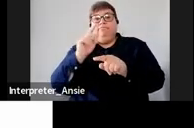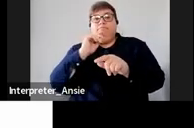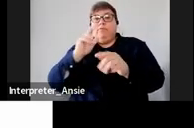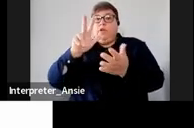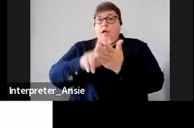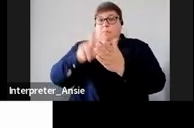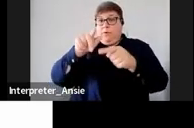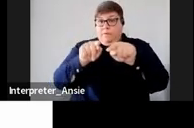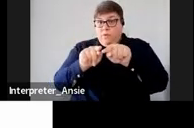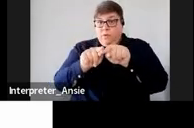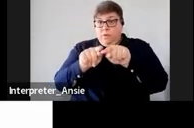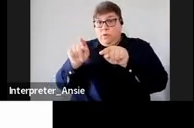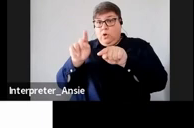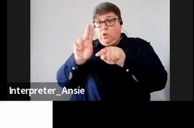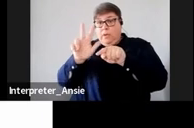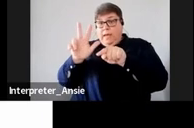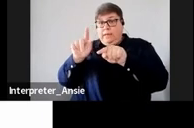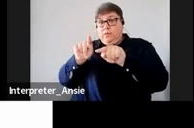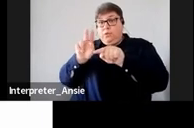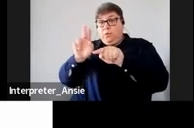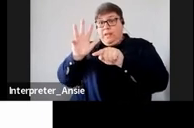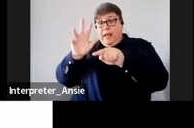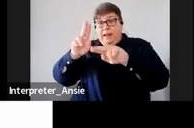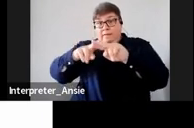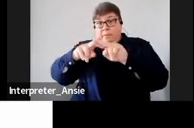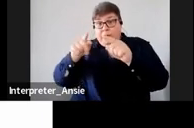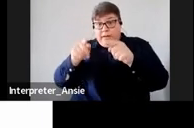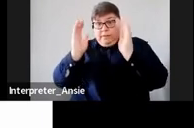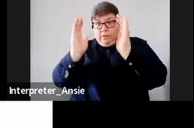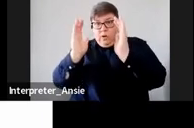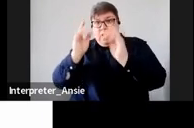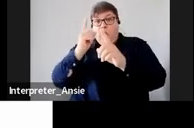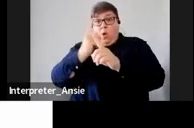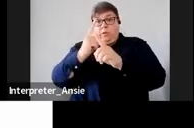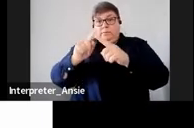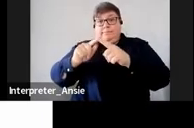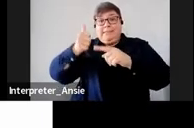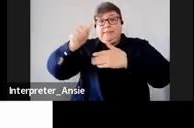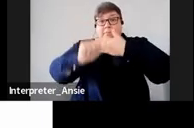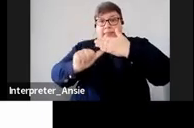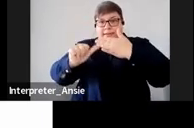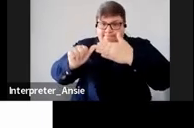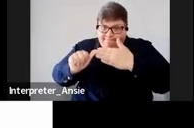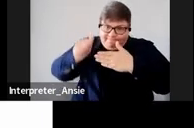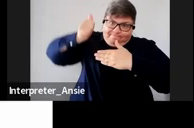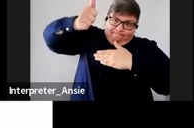date other than 28 28 or 28 or February the effective date will be six months after the financial year and is